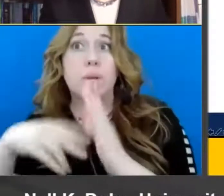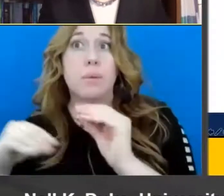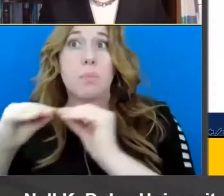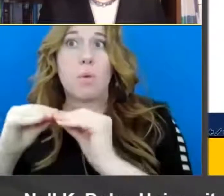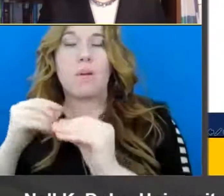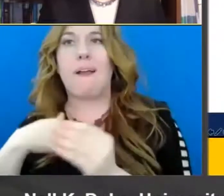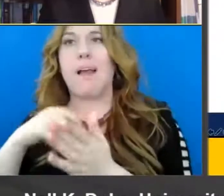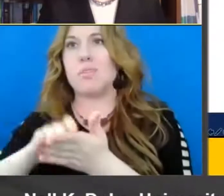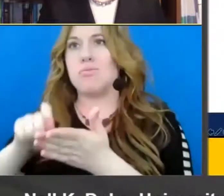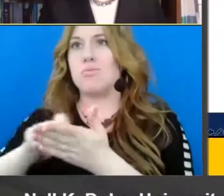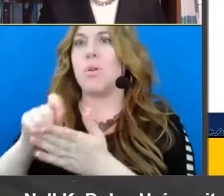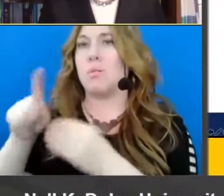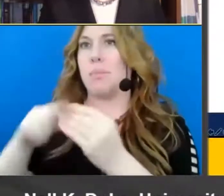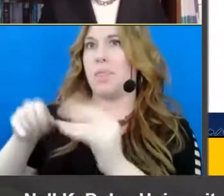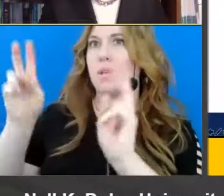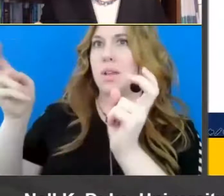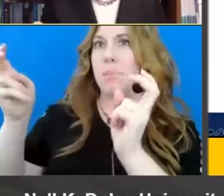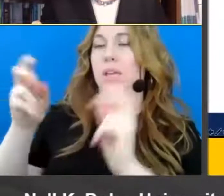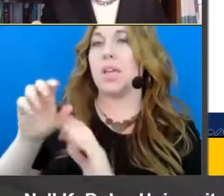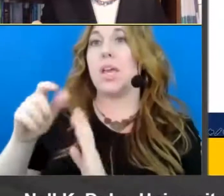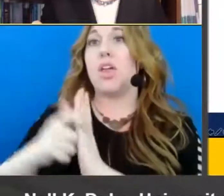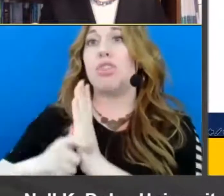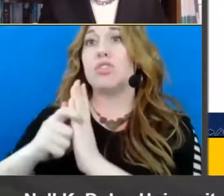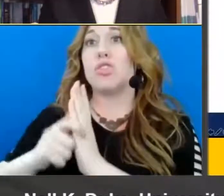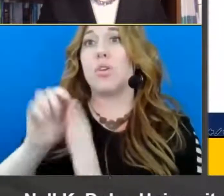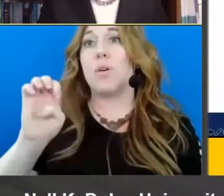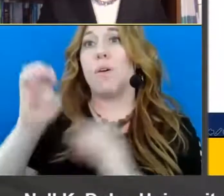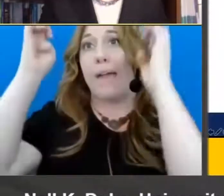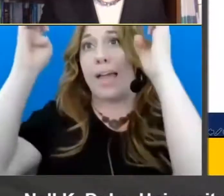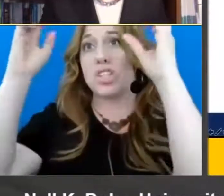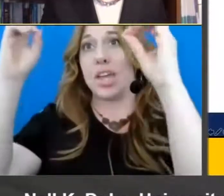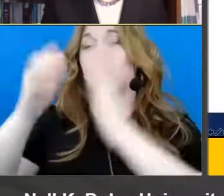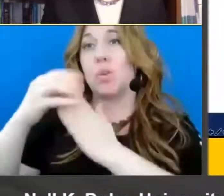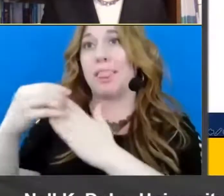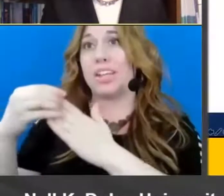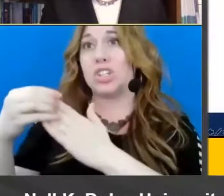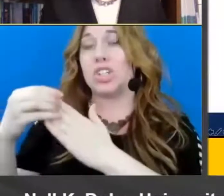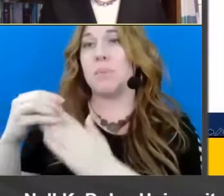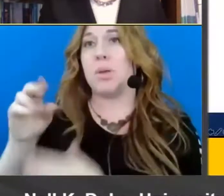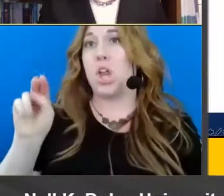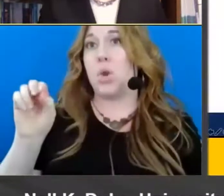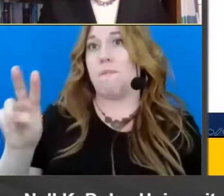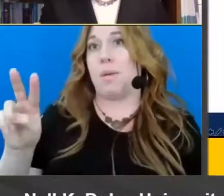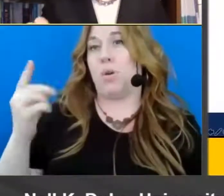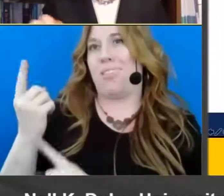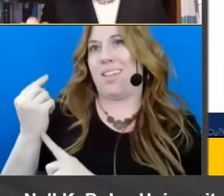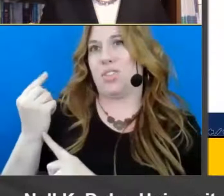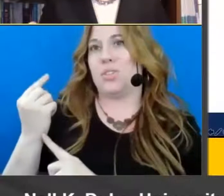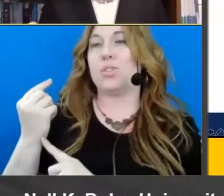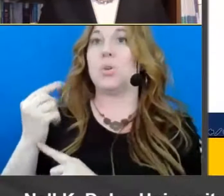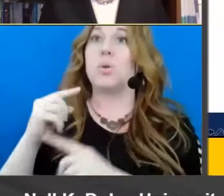things i this is out because those are